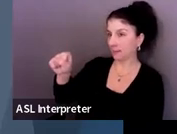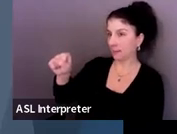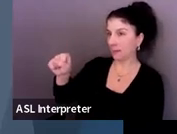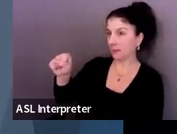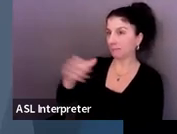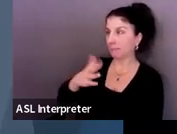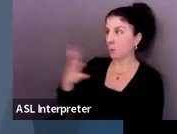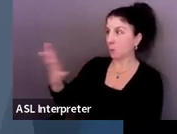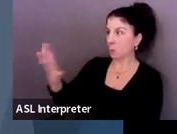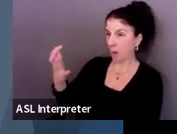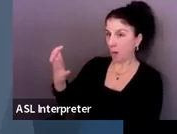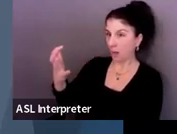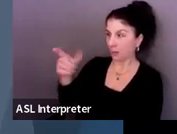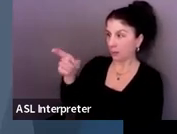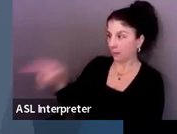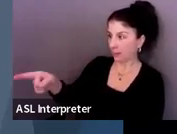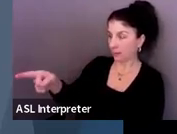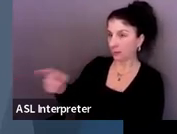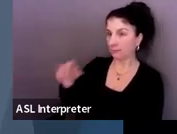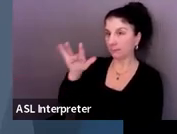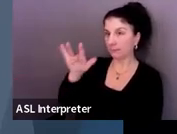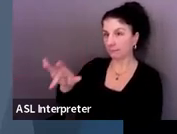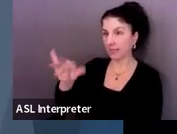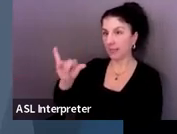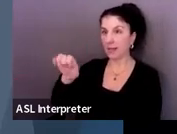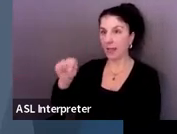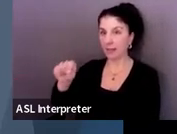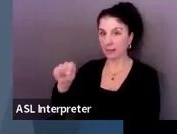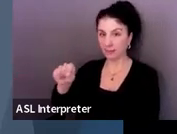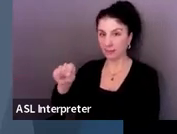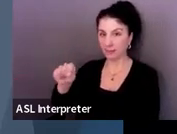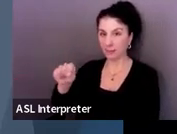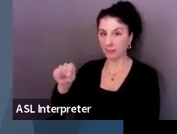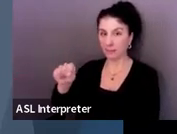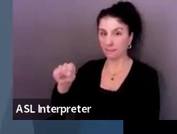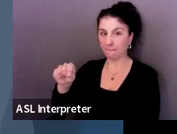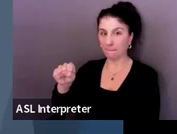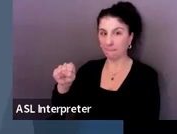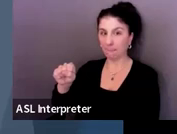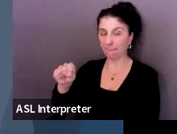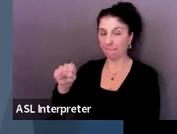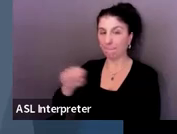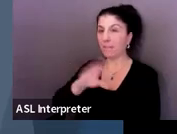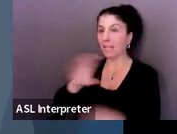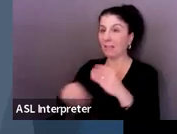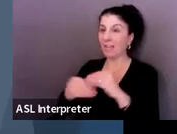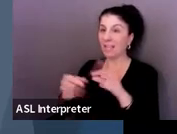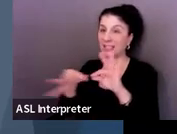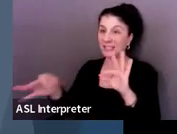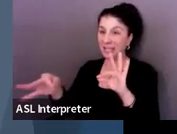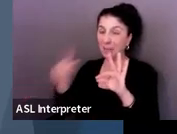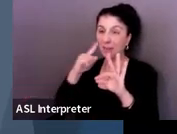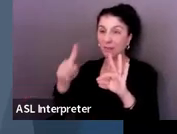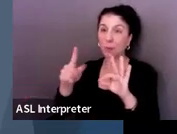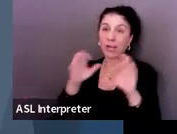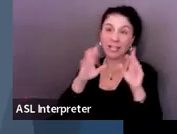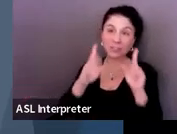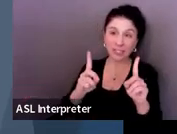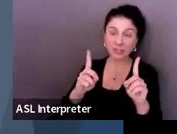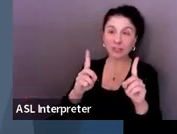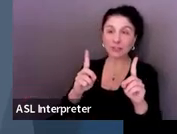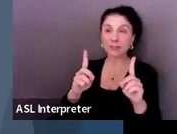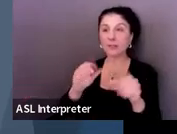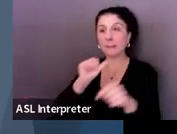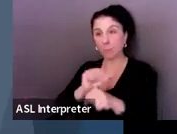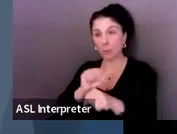desire for an item. And then you can see that they've added that statement in preparation for education, employment, and independent living